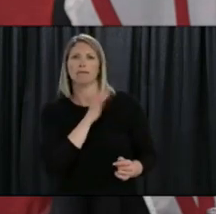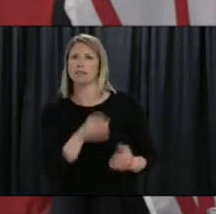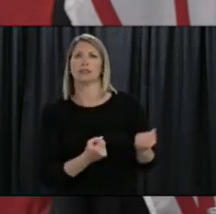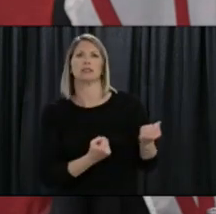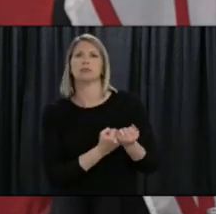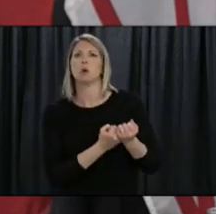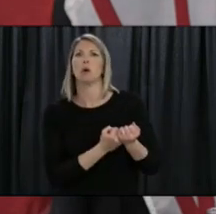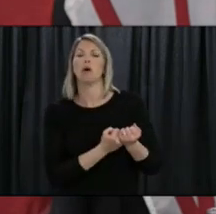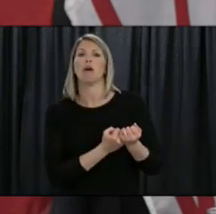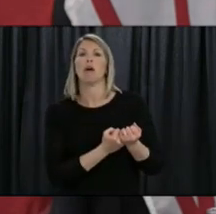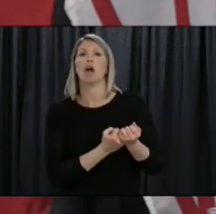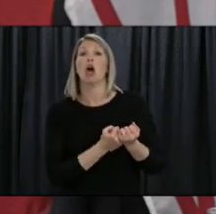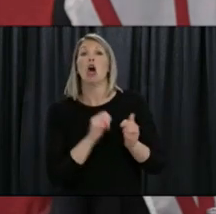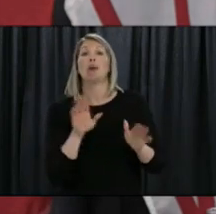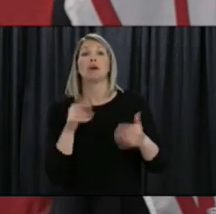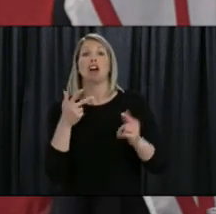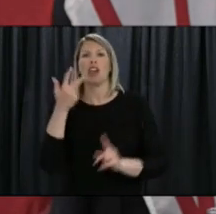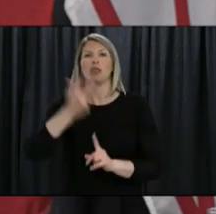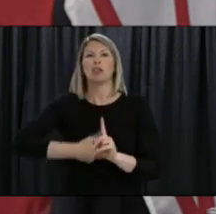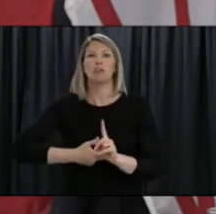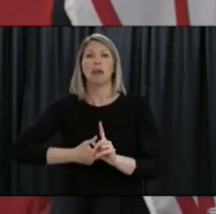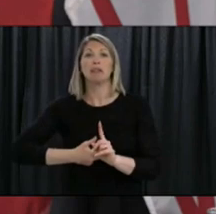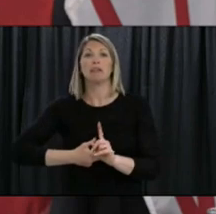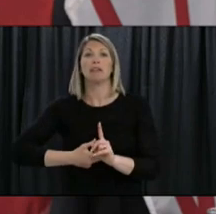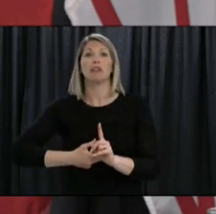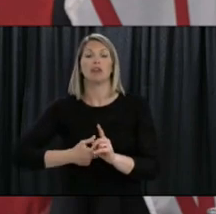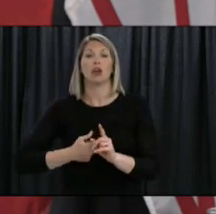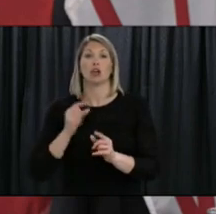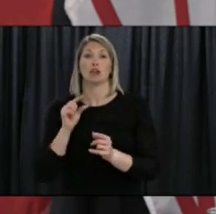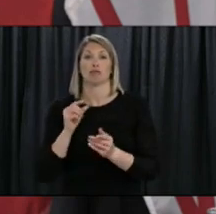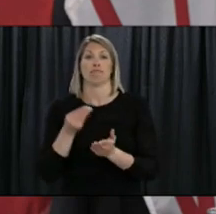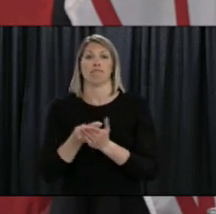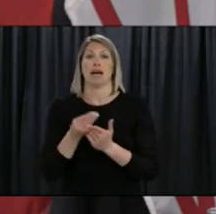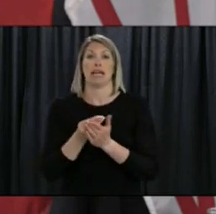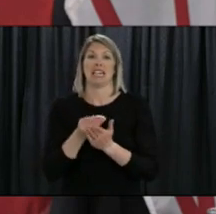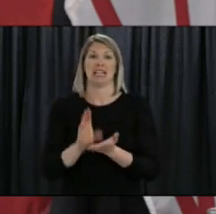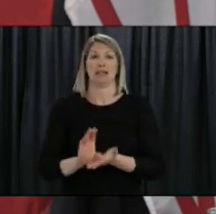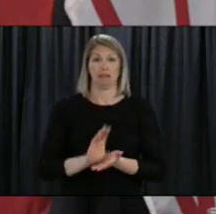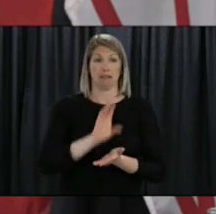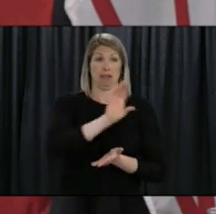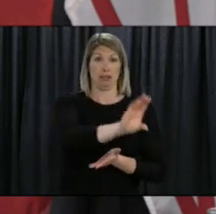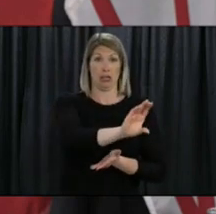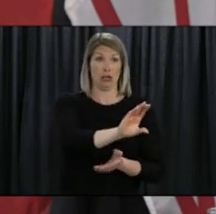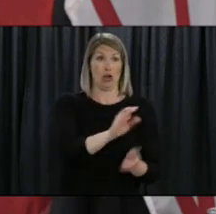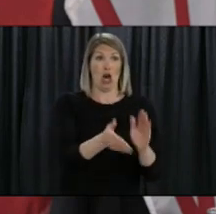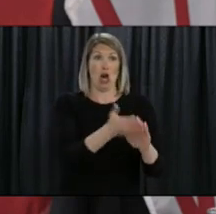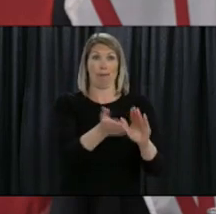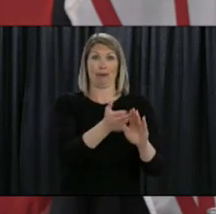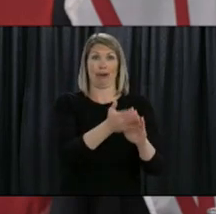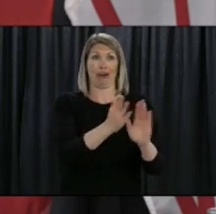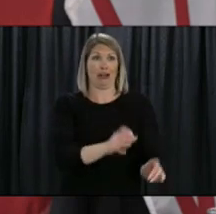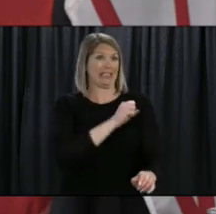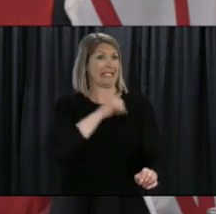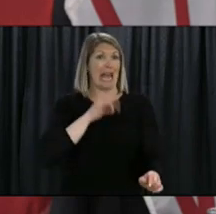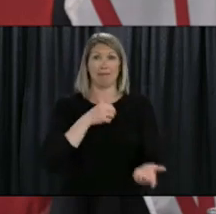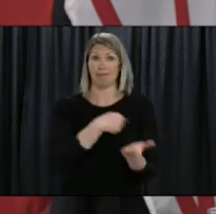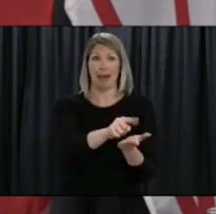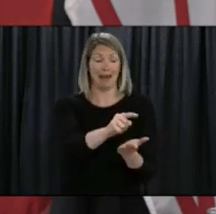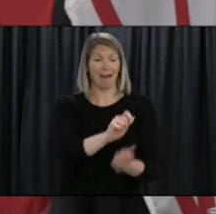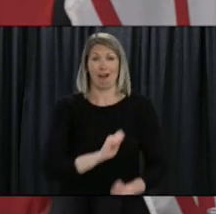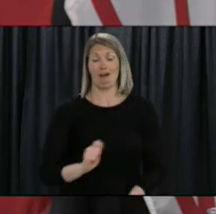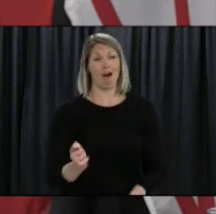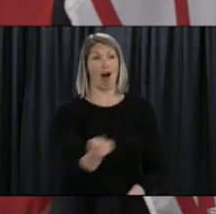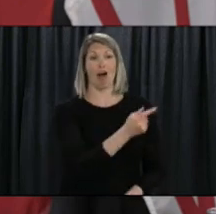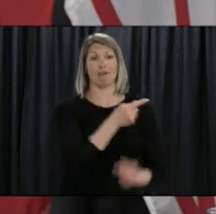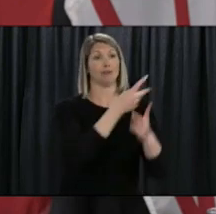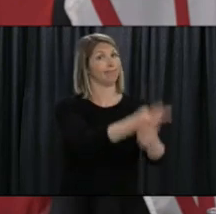this three month period when the centers have been empty and there's been no children there the operators the staff has been paid for so